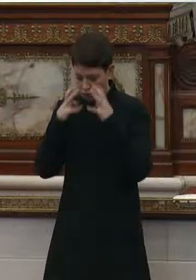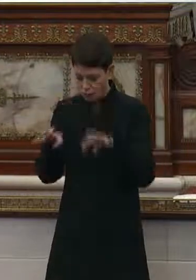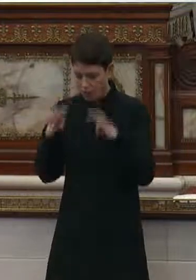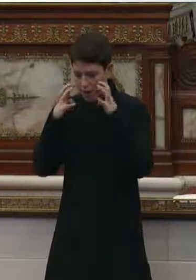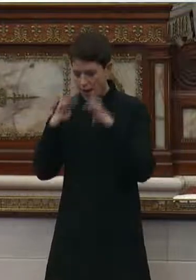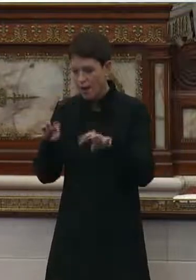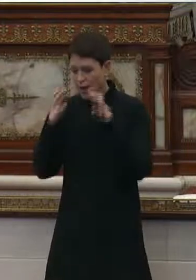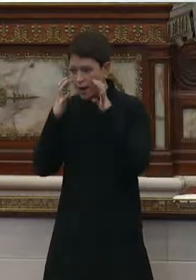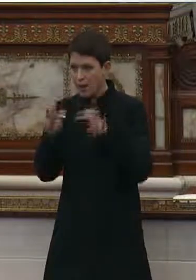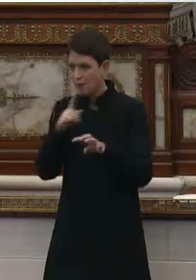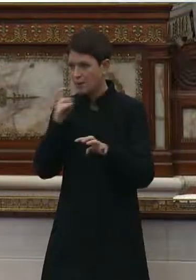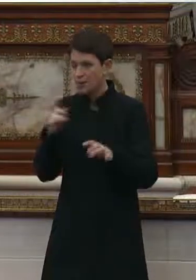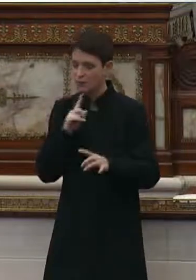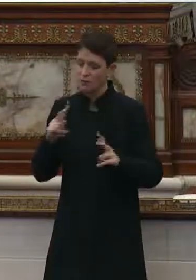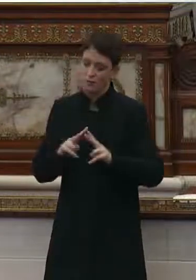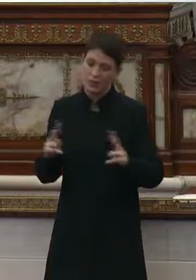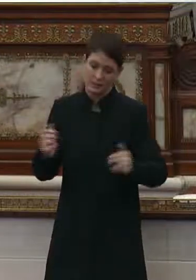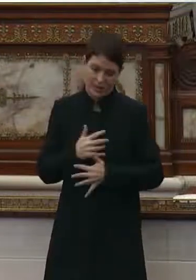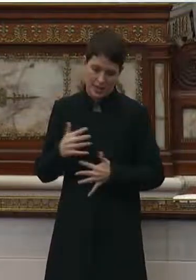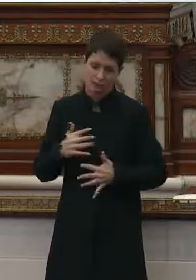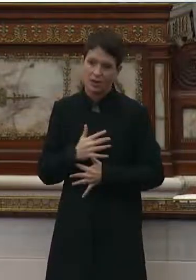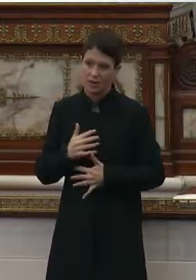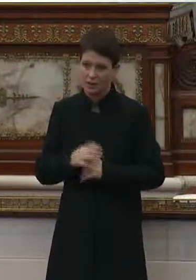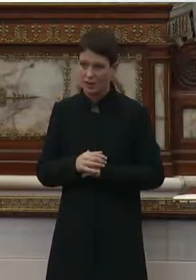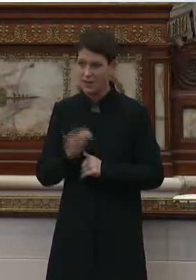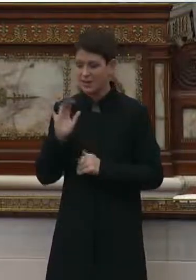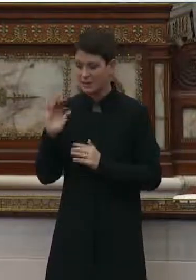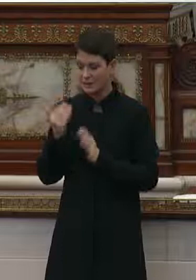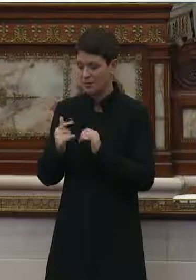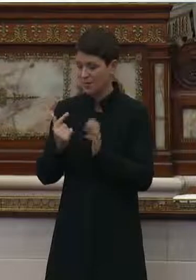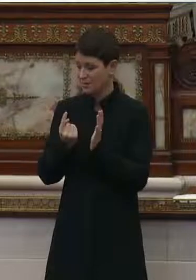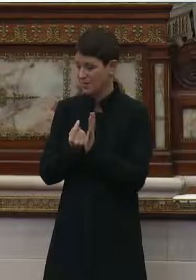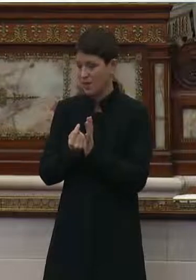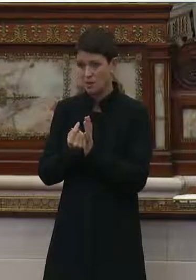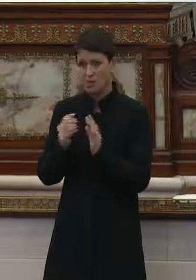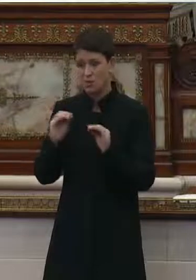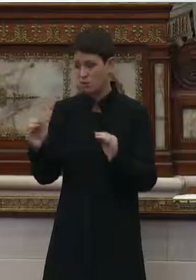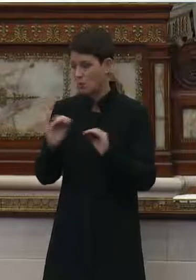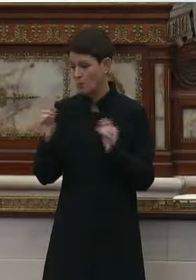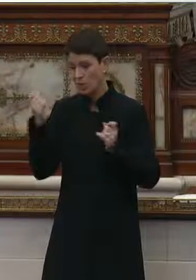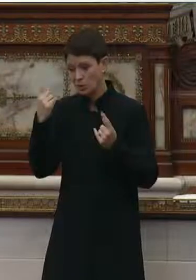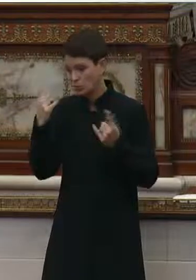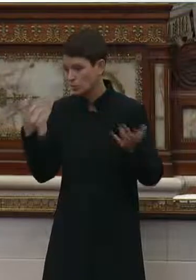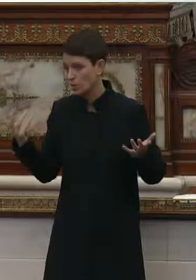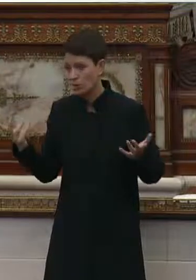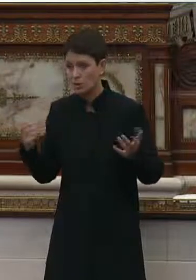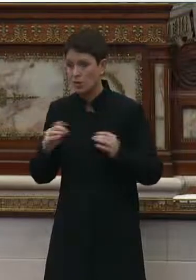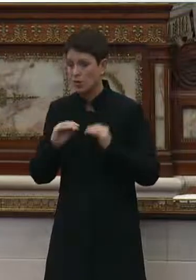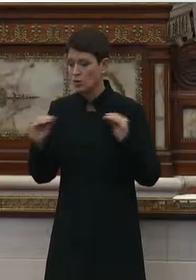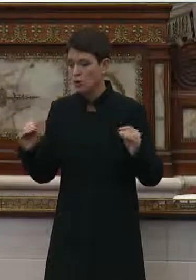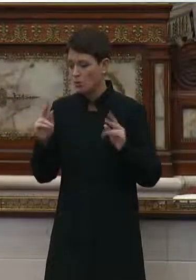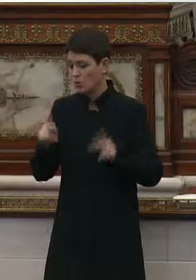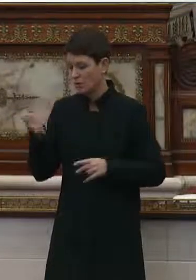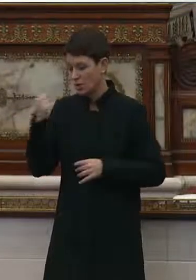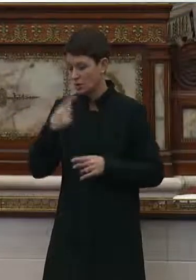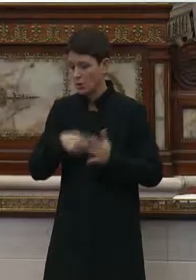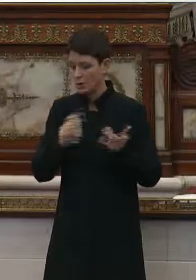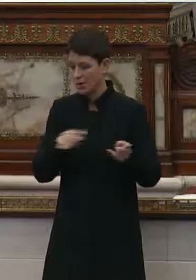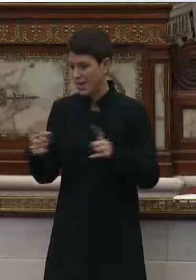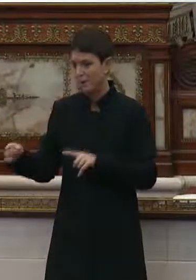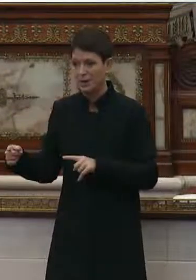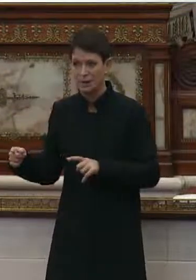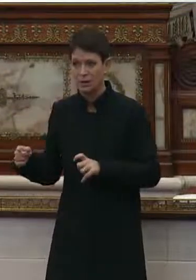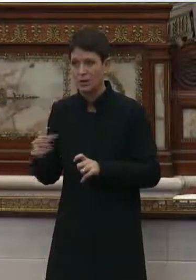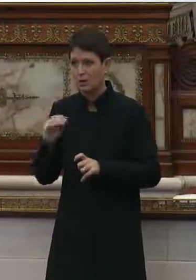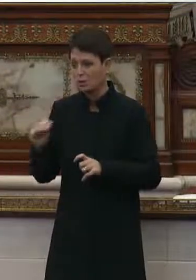because it was very scary. And it seemed like at that time nobody nobody understood, you know, nobody understood like what was going on. It was